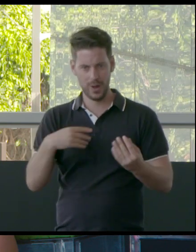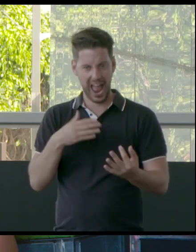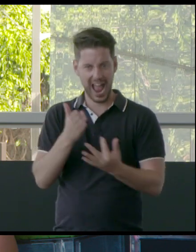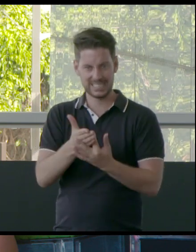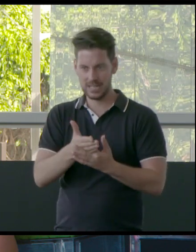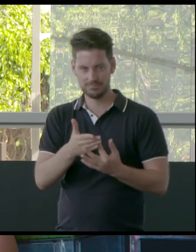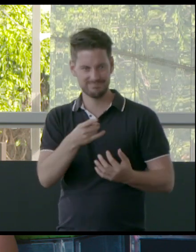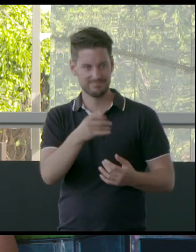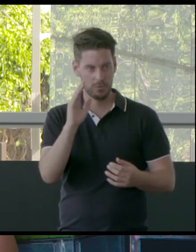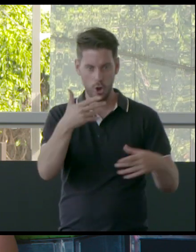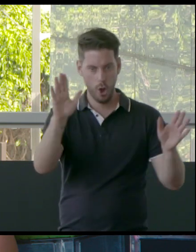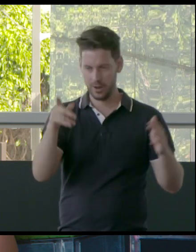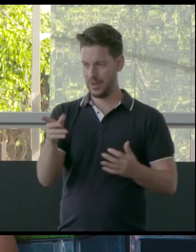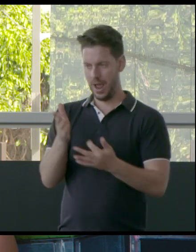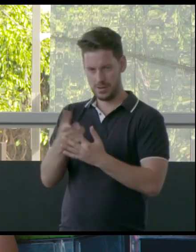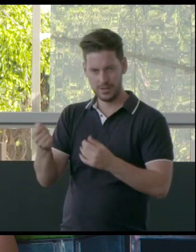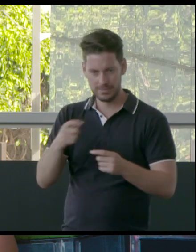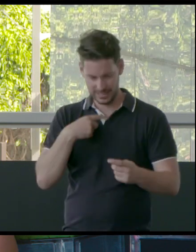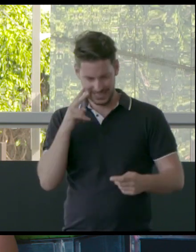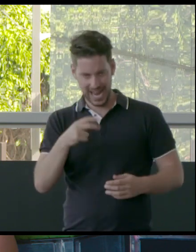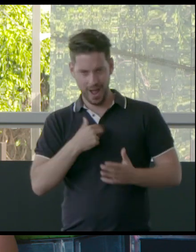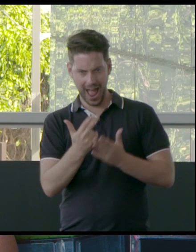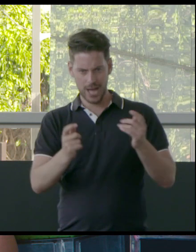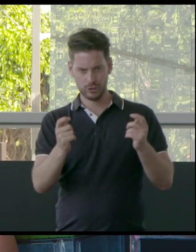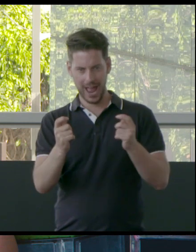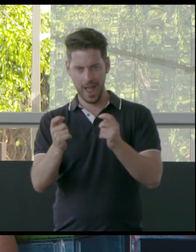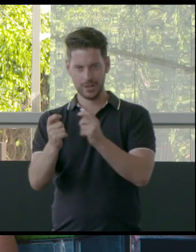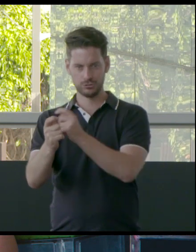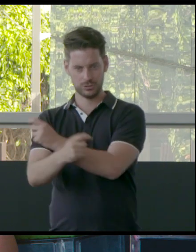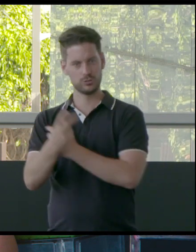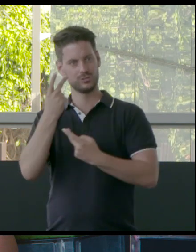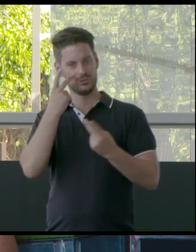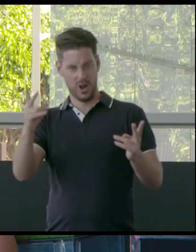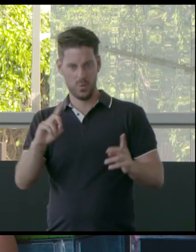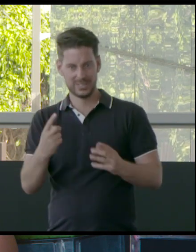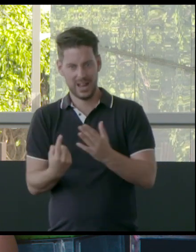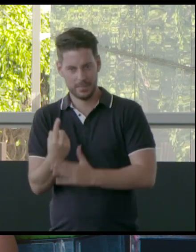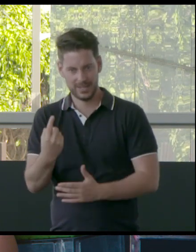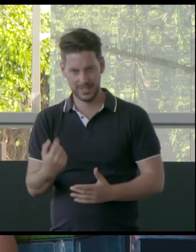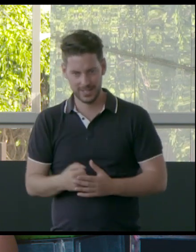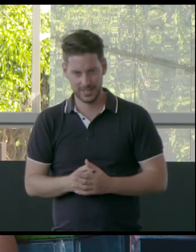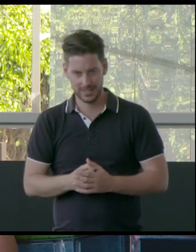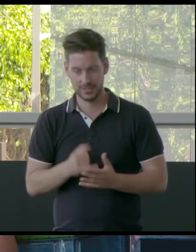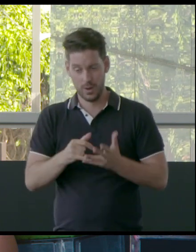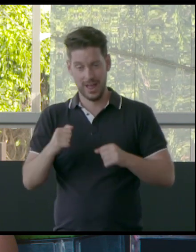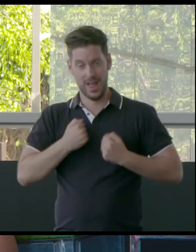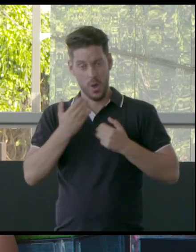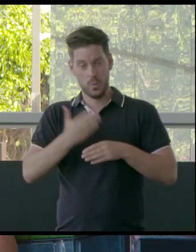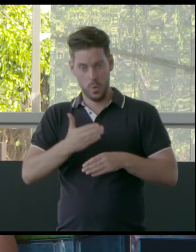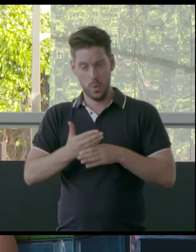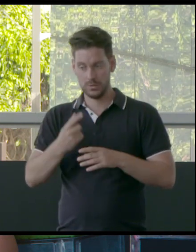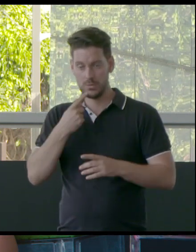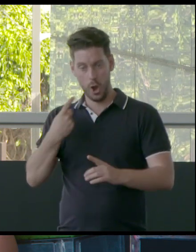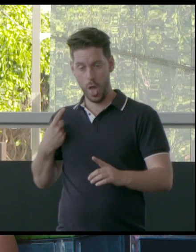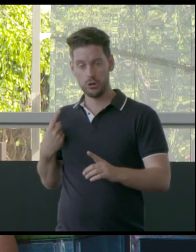to, what we want to talk about in terms of the concept. And certainly this work has taken a very long